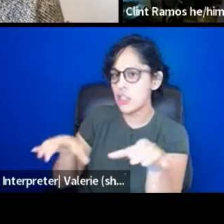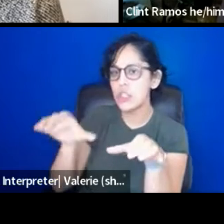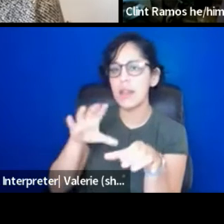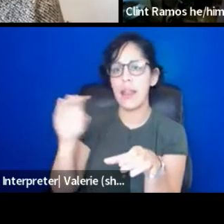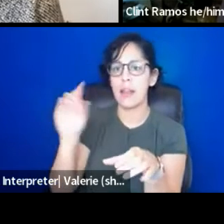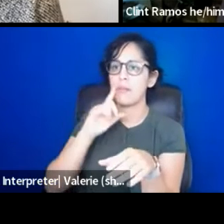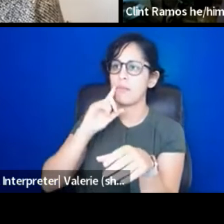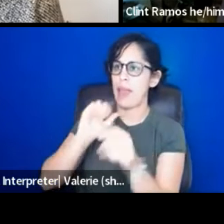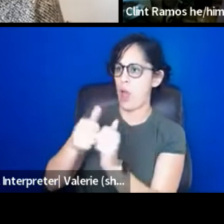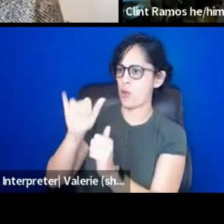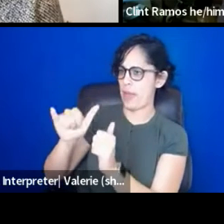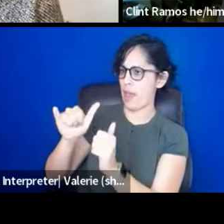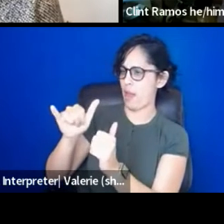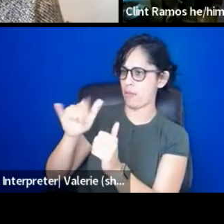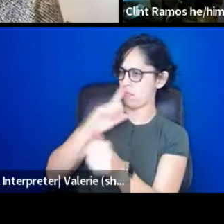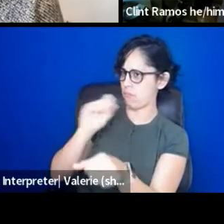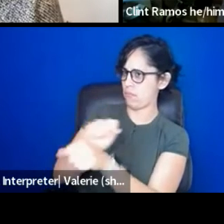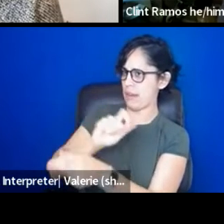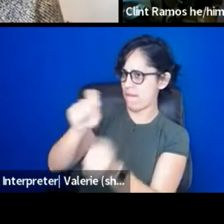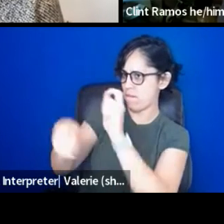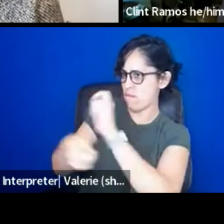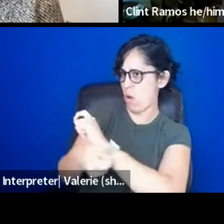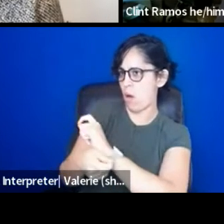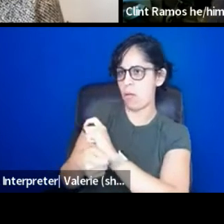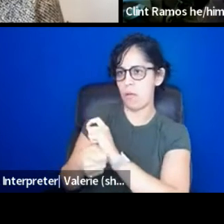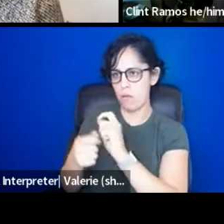evolved to where you are now in your relationship.